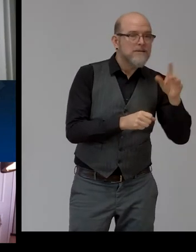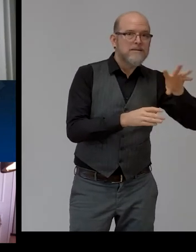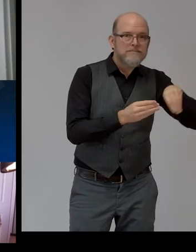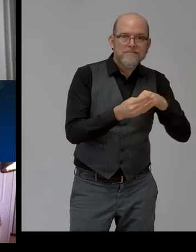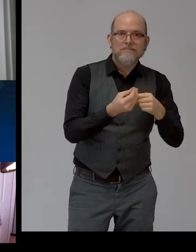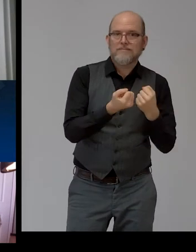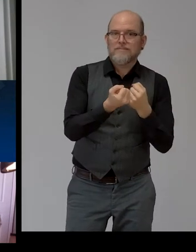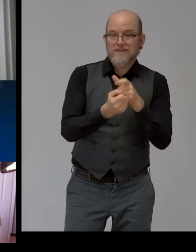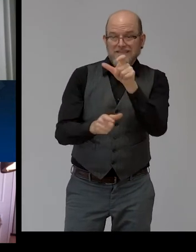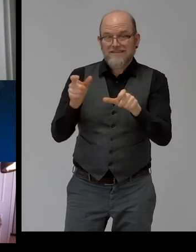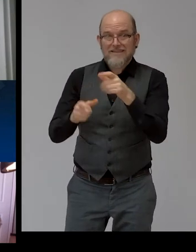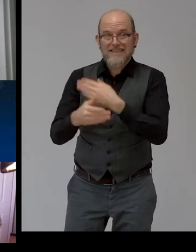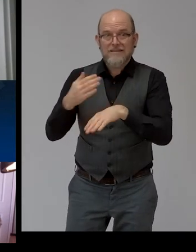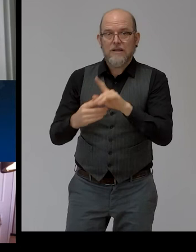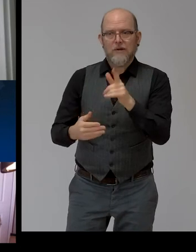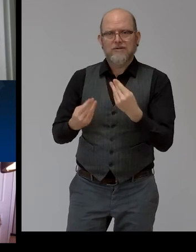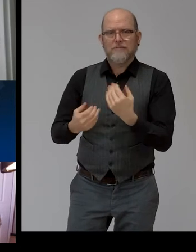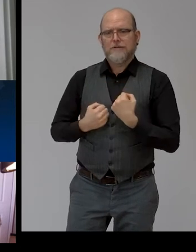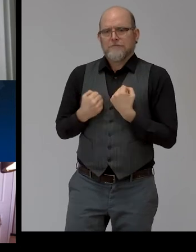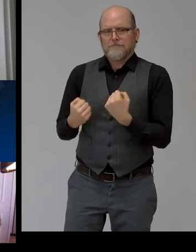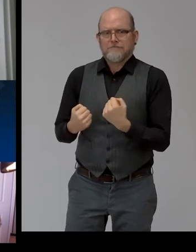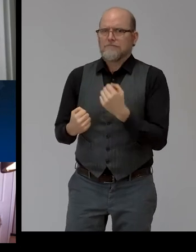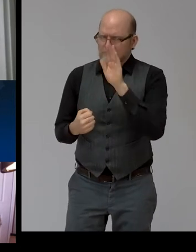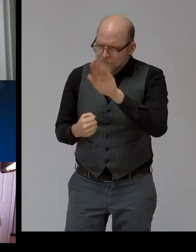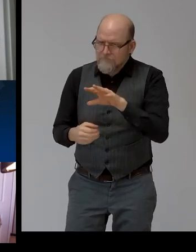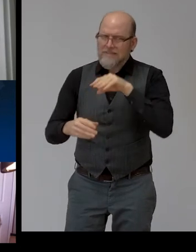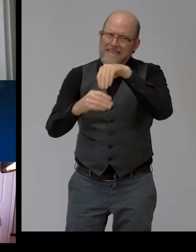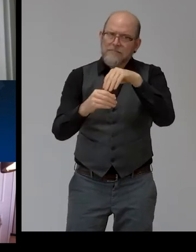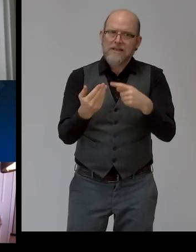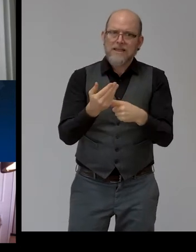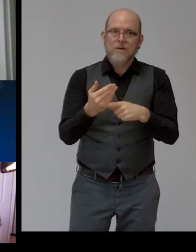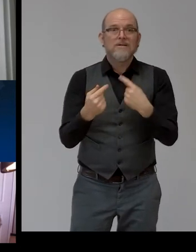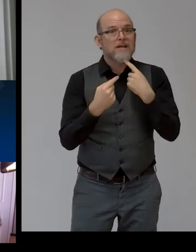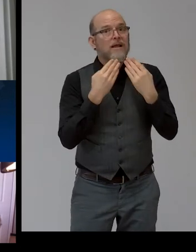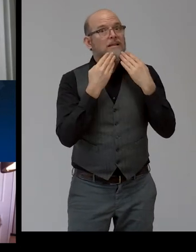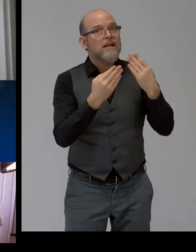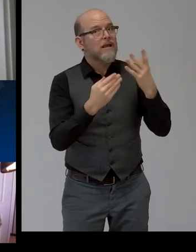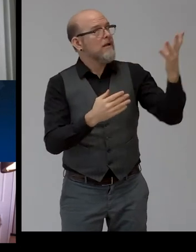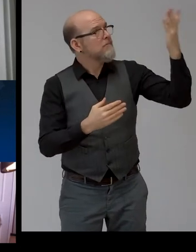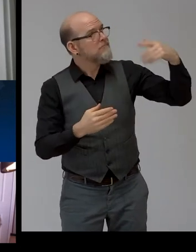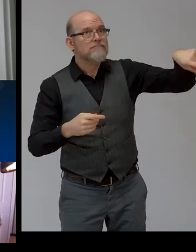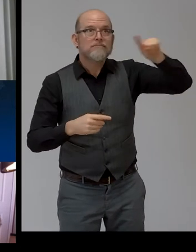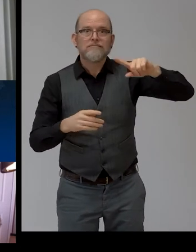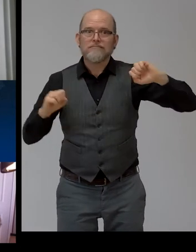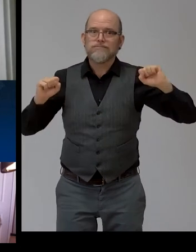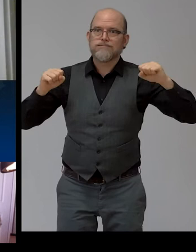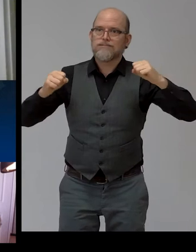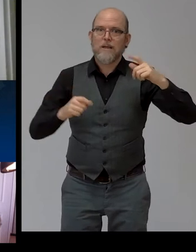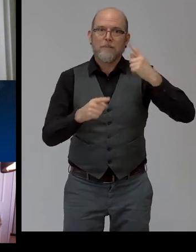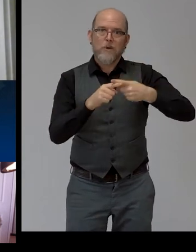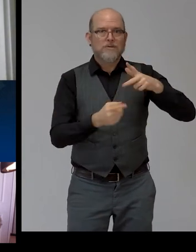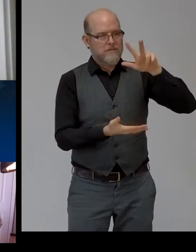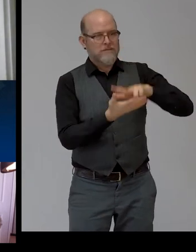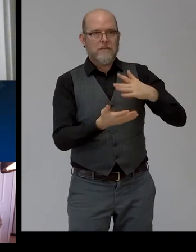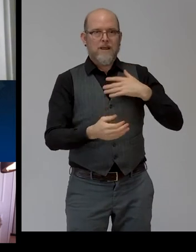market. And we would finally like to thank this ERO project for recognizing our efforts. And we look forward to collaborating with our partners to build further